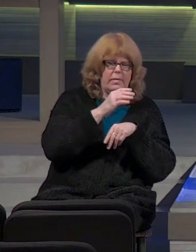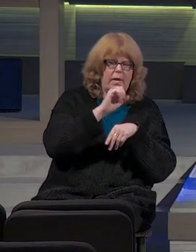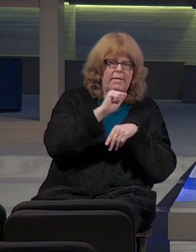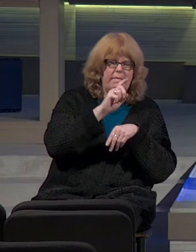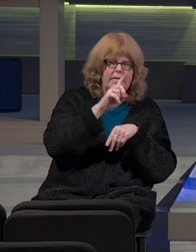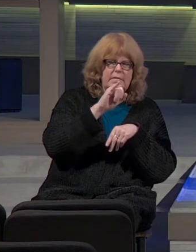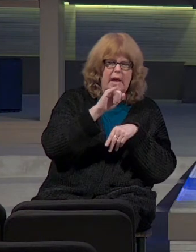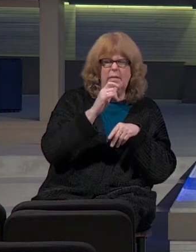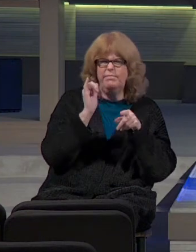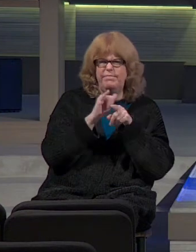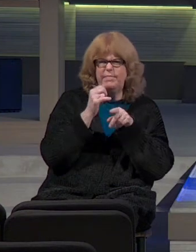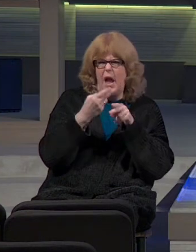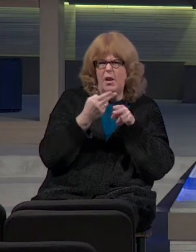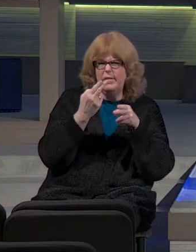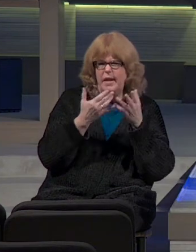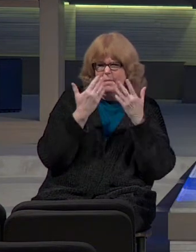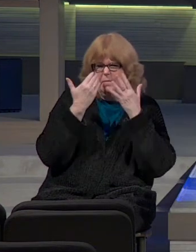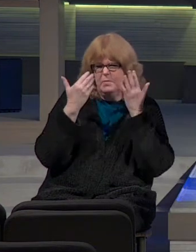you know, hard name, whatever.